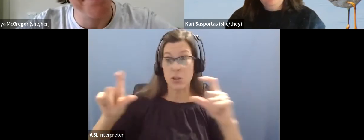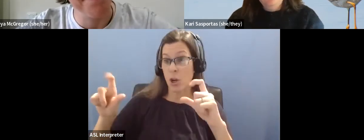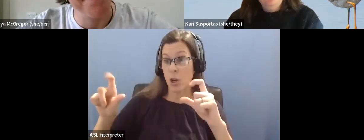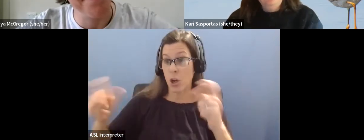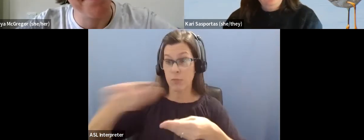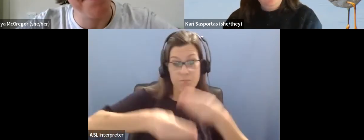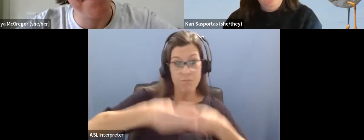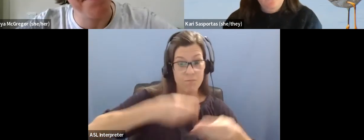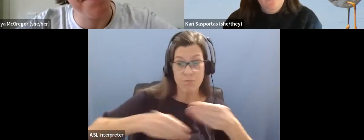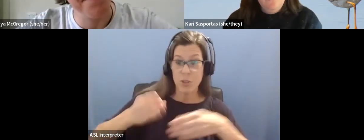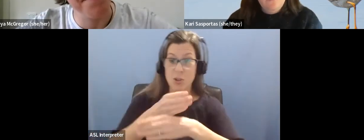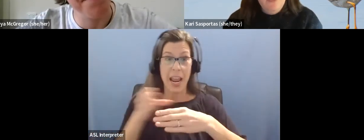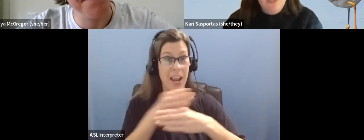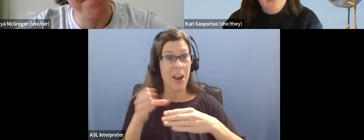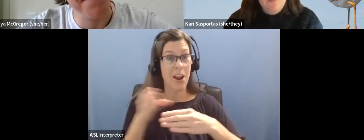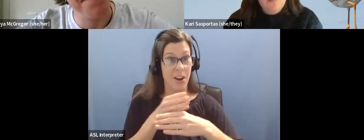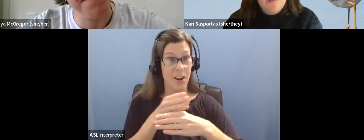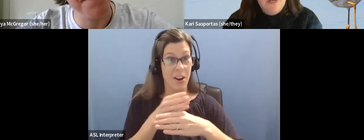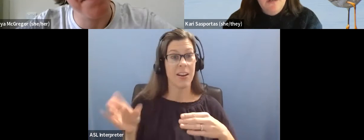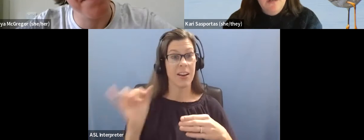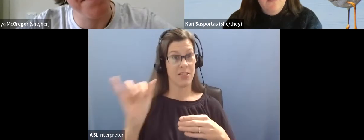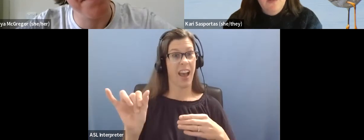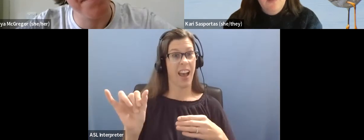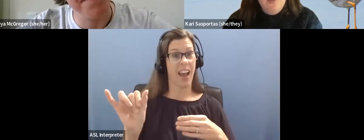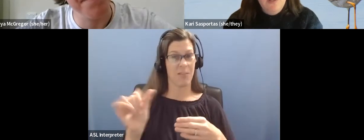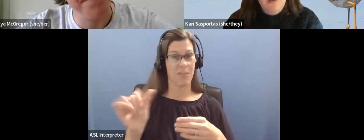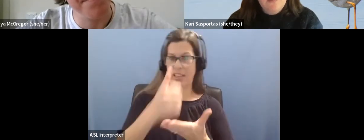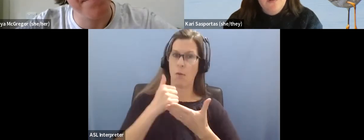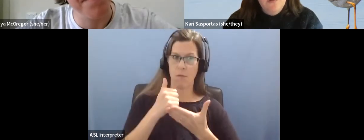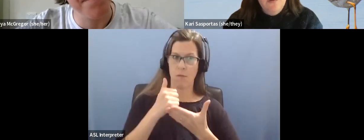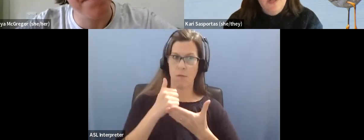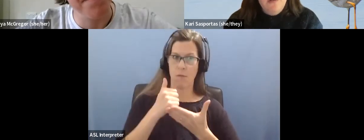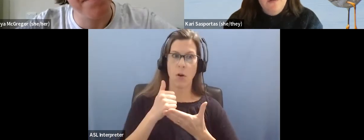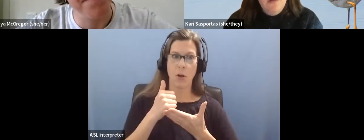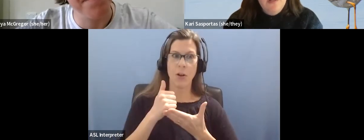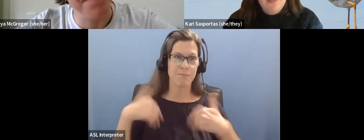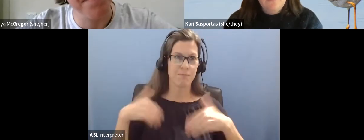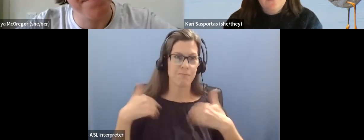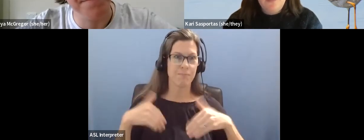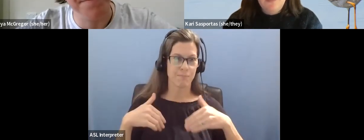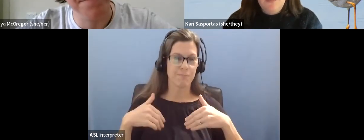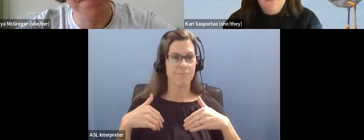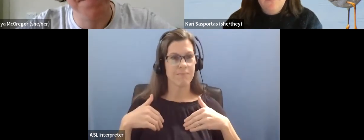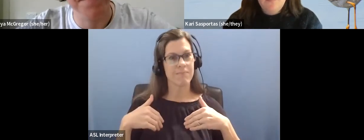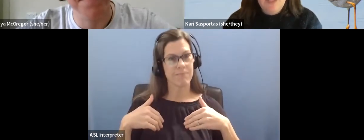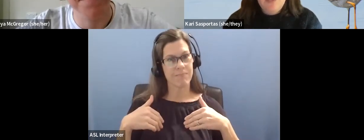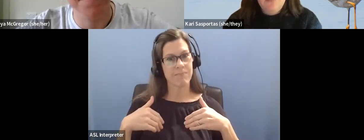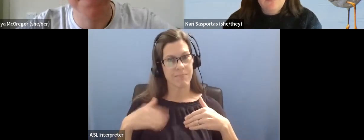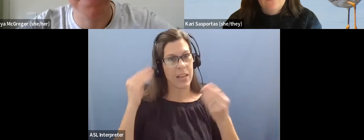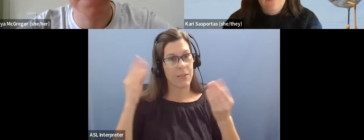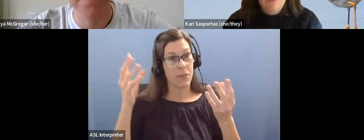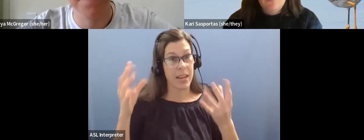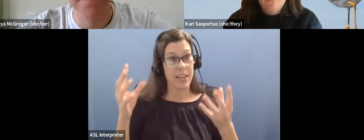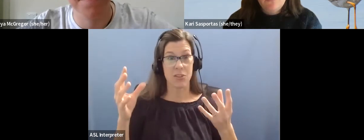really helpful, I think both from an engagement perspective, but also in kind of consolidating the information